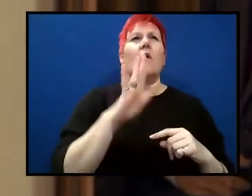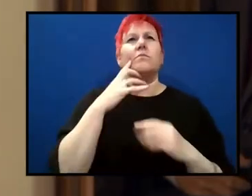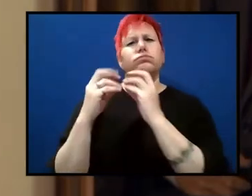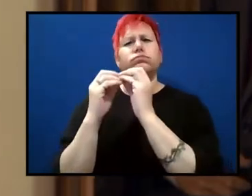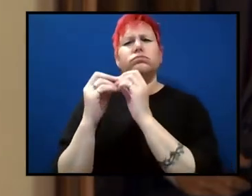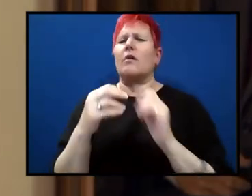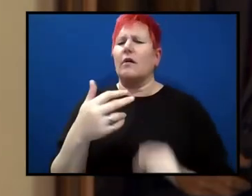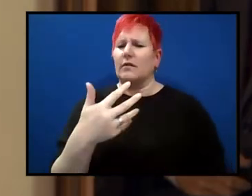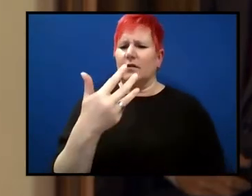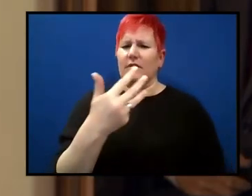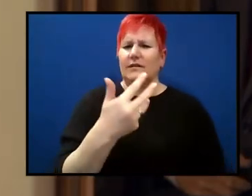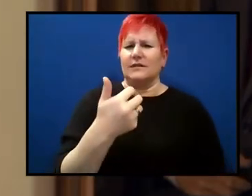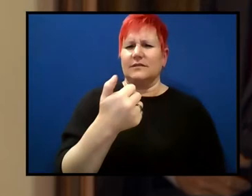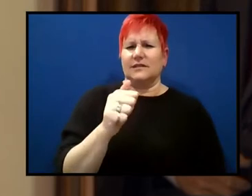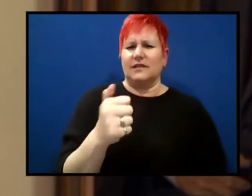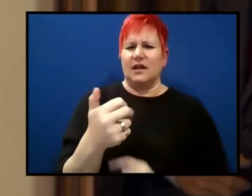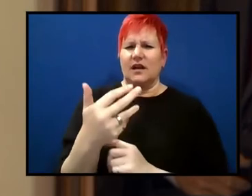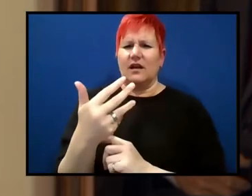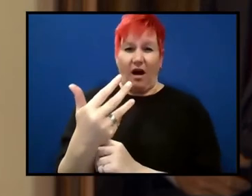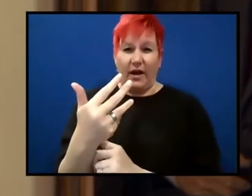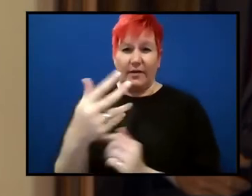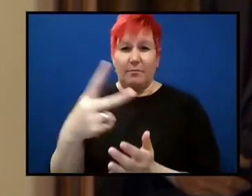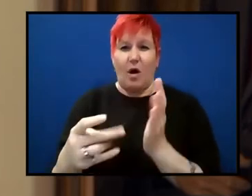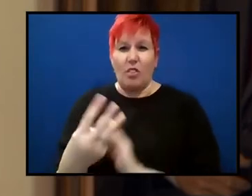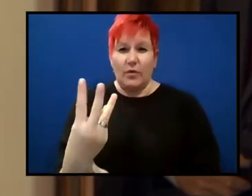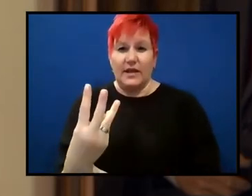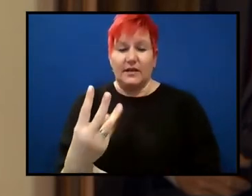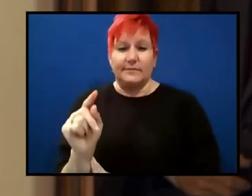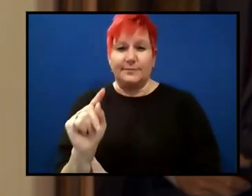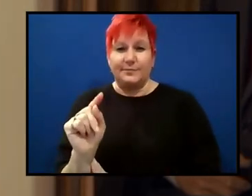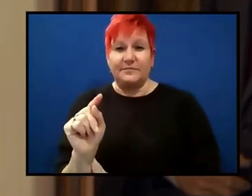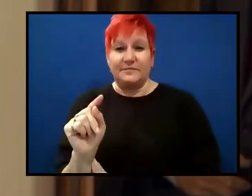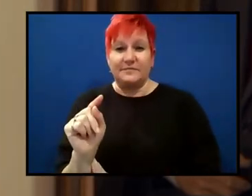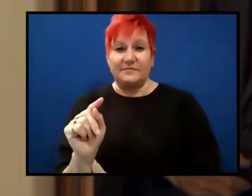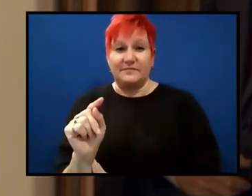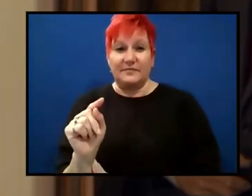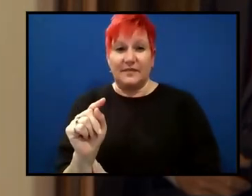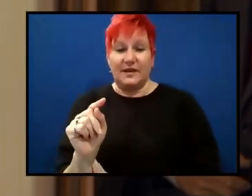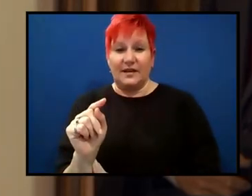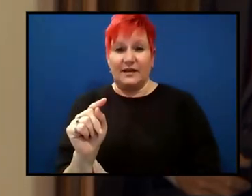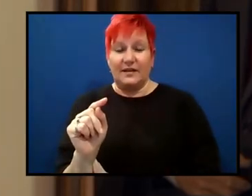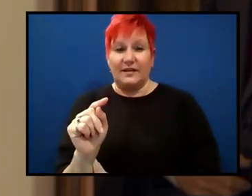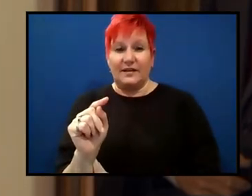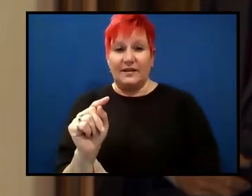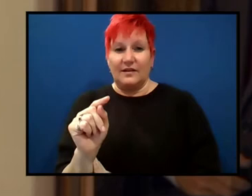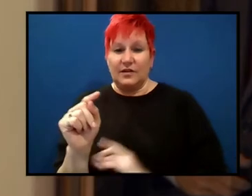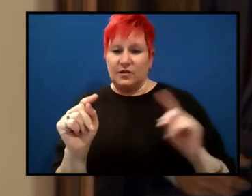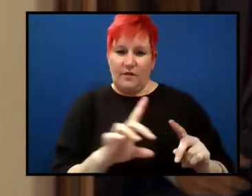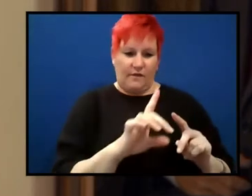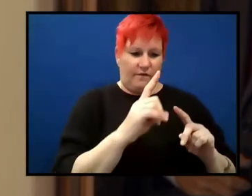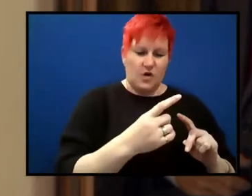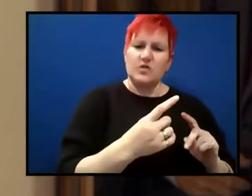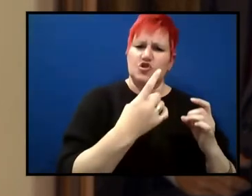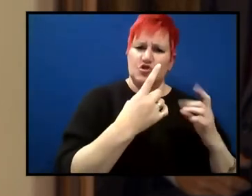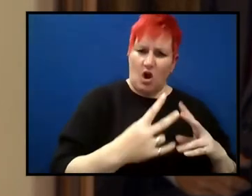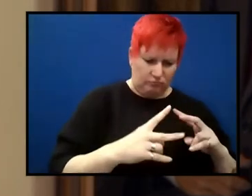for part three, um, third year. Um, that was at least five, five years after the revolutionary